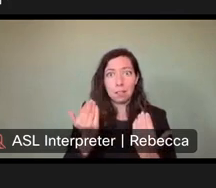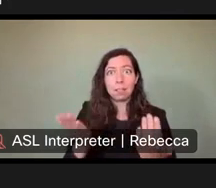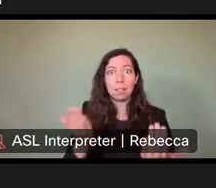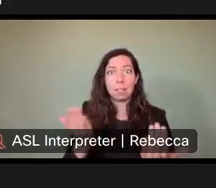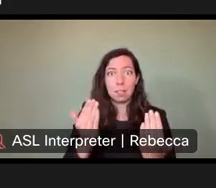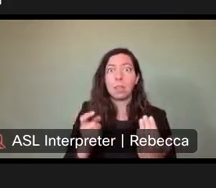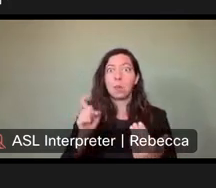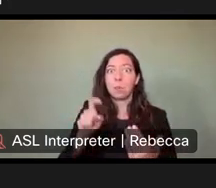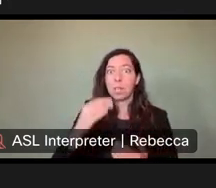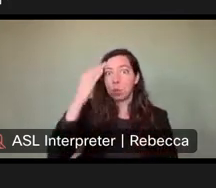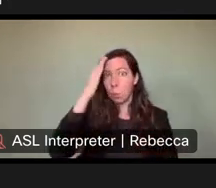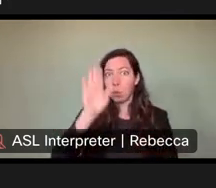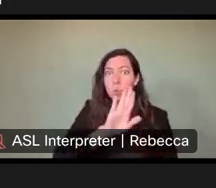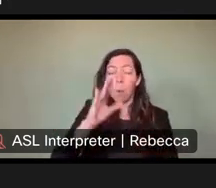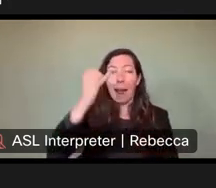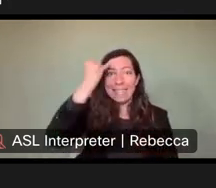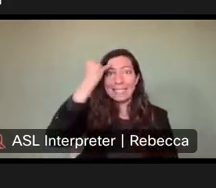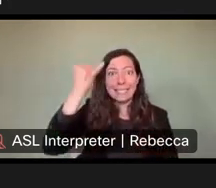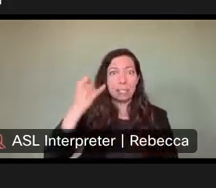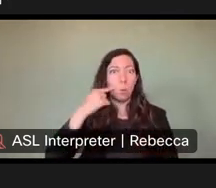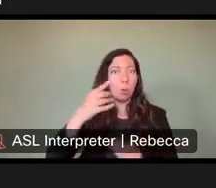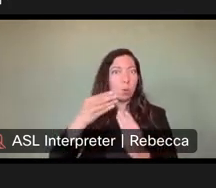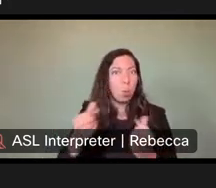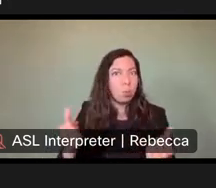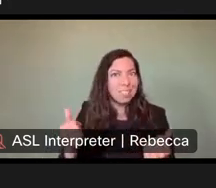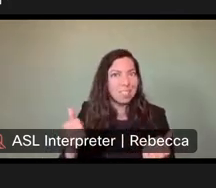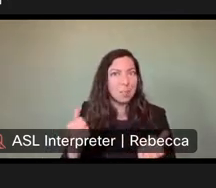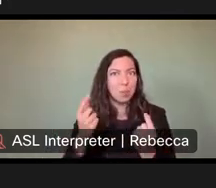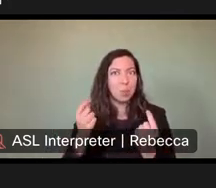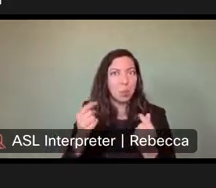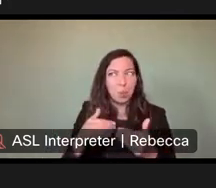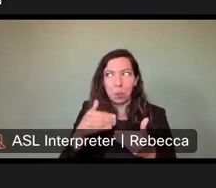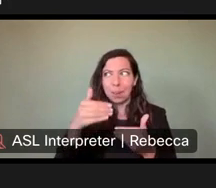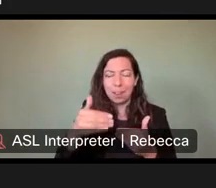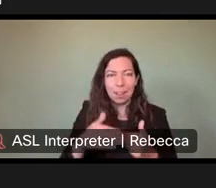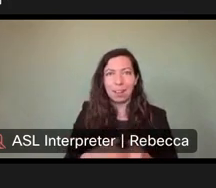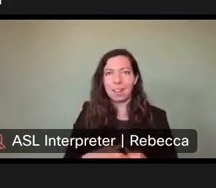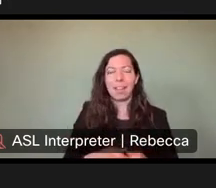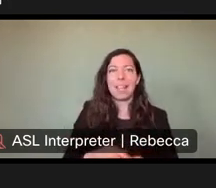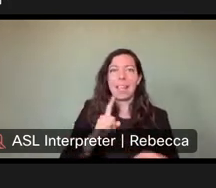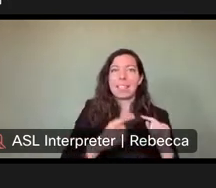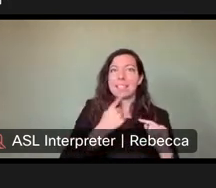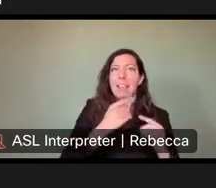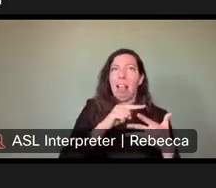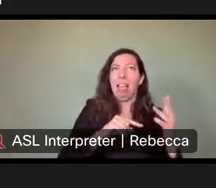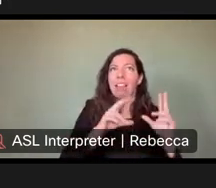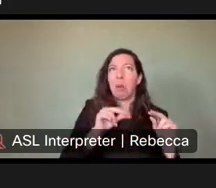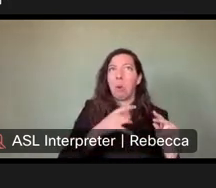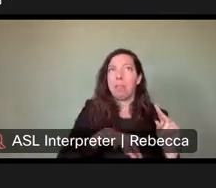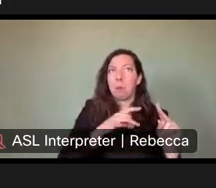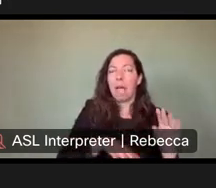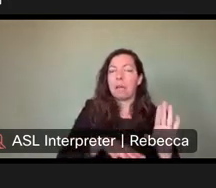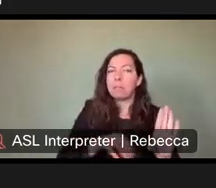perspectives. Um, it's important that you all give us some, some alternative options and strategy, excuse me, alternative